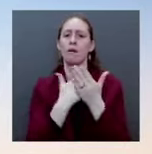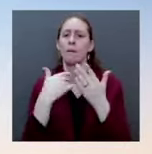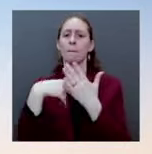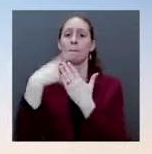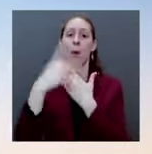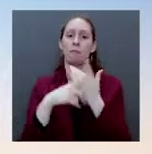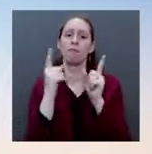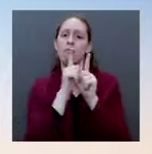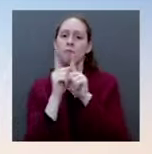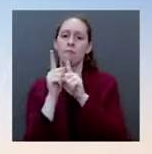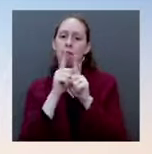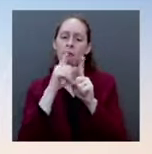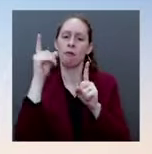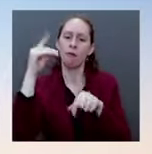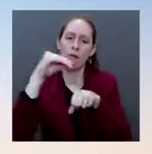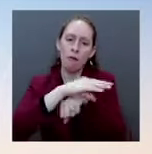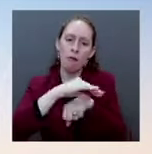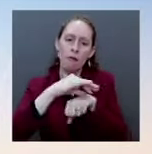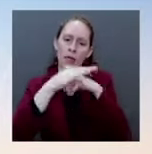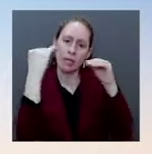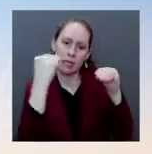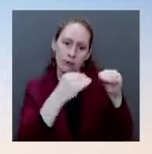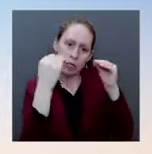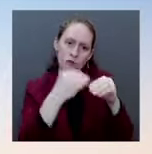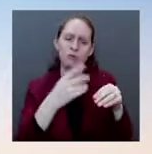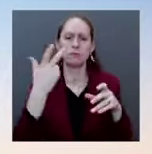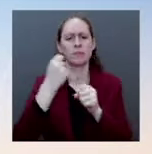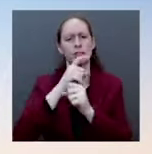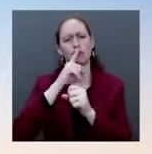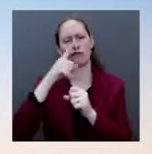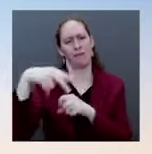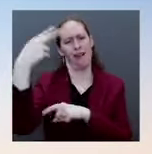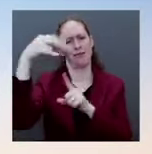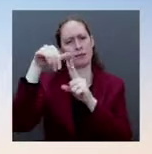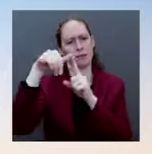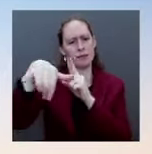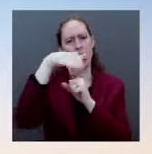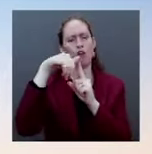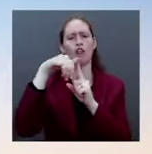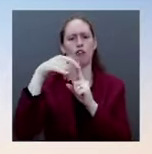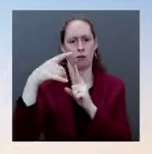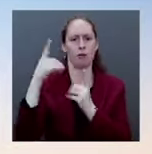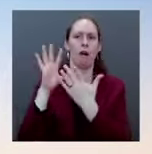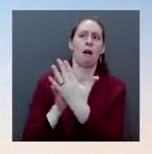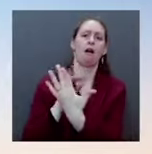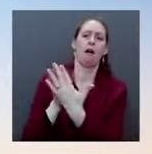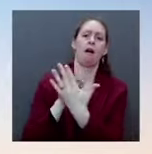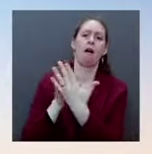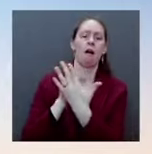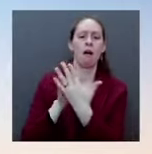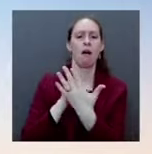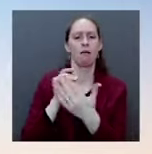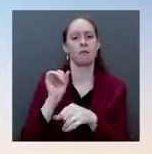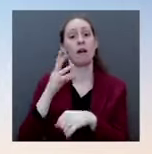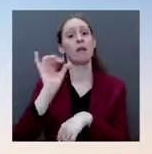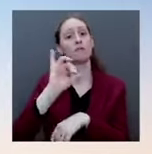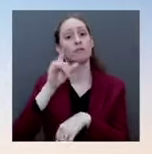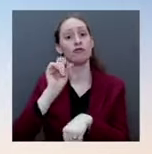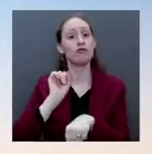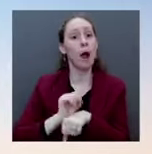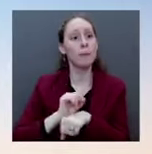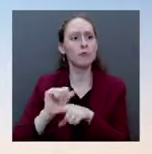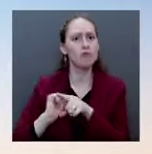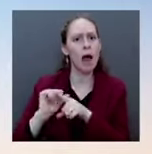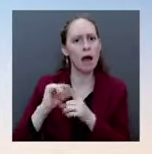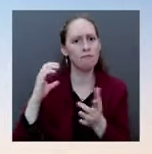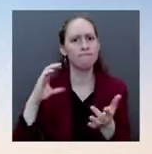include significant supervised and paid on the job training, including with skilled and driving mentors. And all pilot participants in this program have to